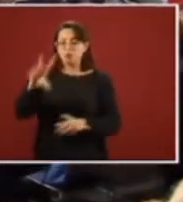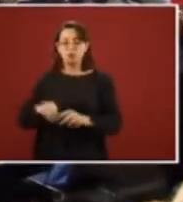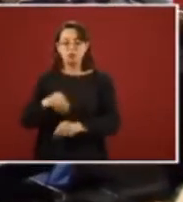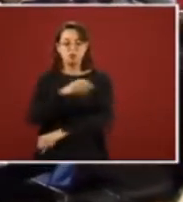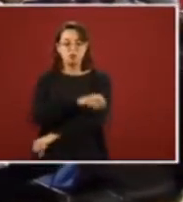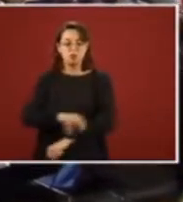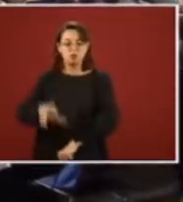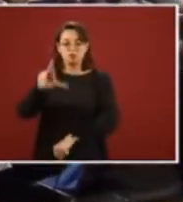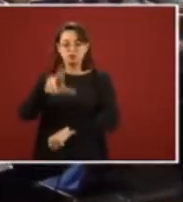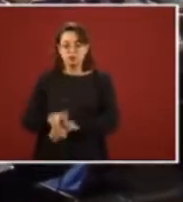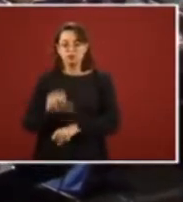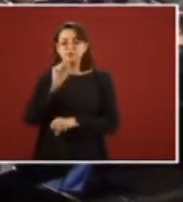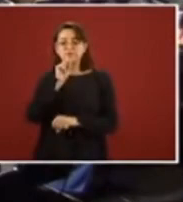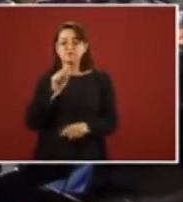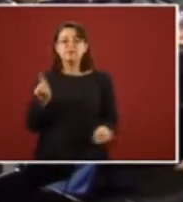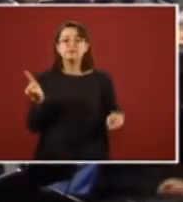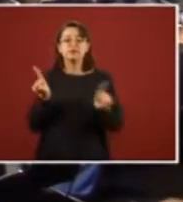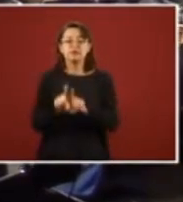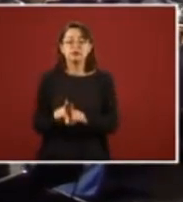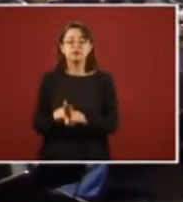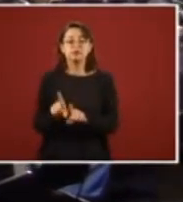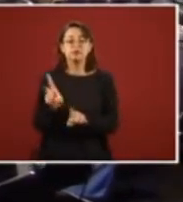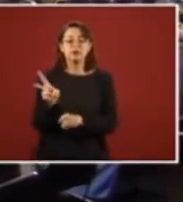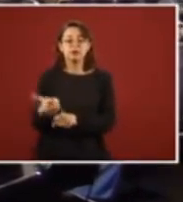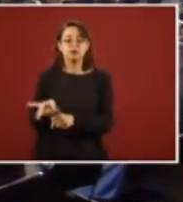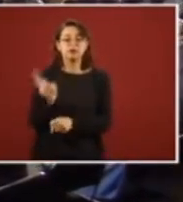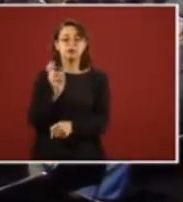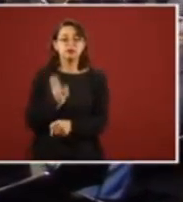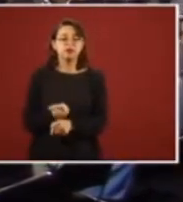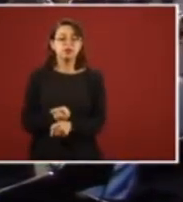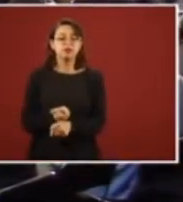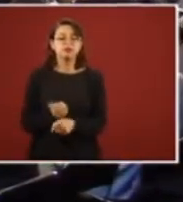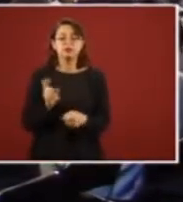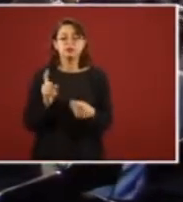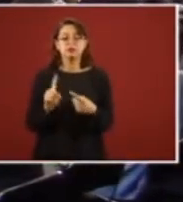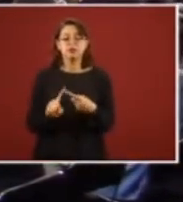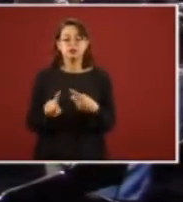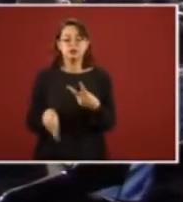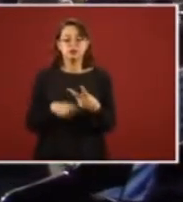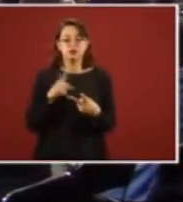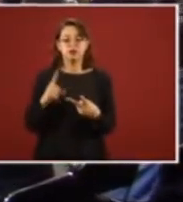And for that reason, we had him take over since the beginning.